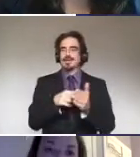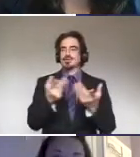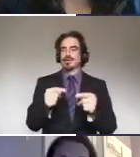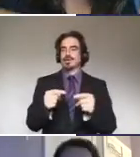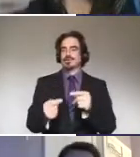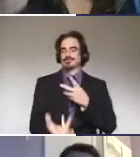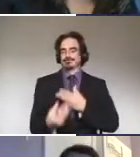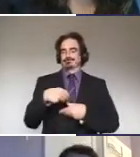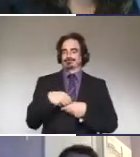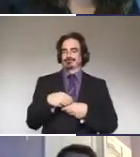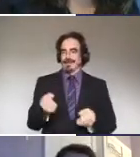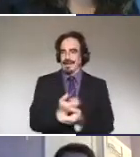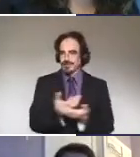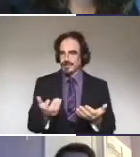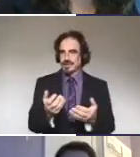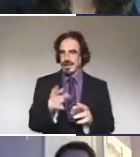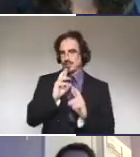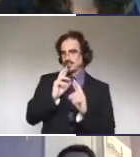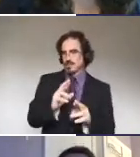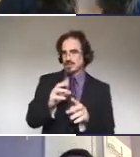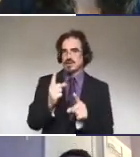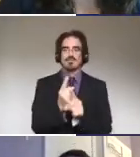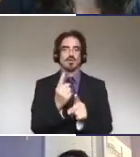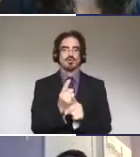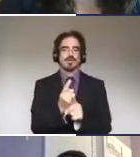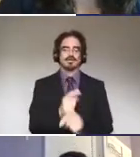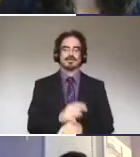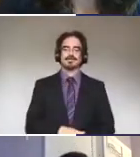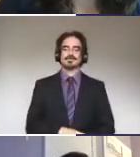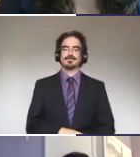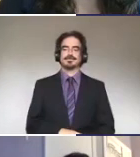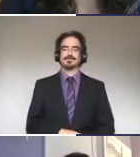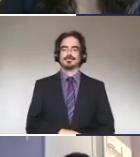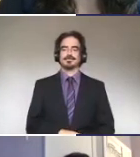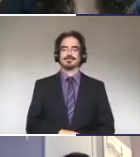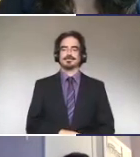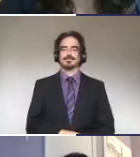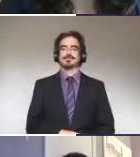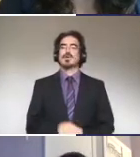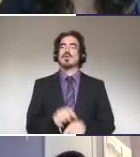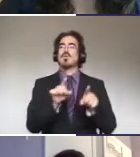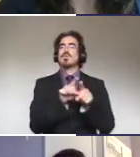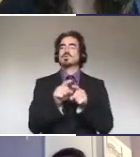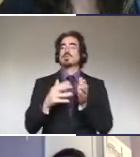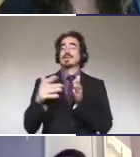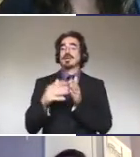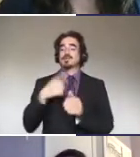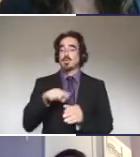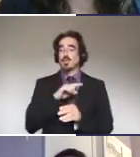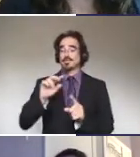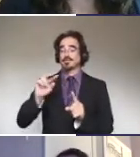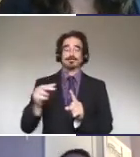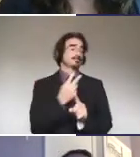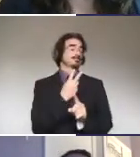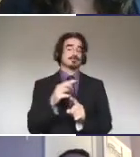um, what you said and respond appropriately. Um, and sometimes we turn and walk away because we don't hear you